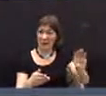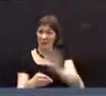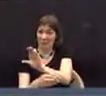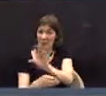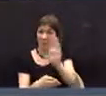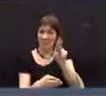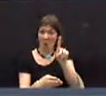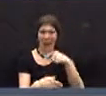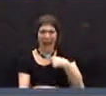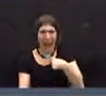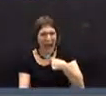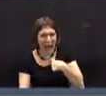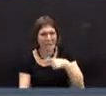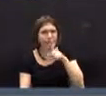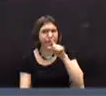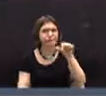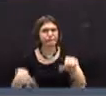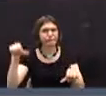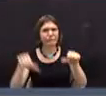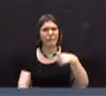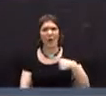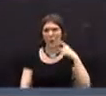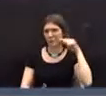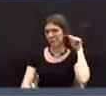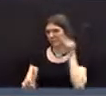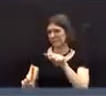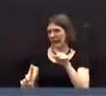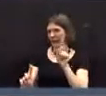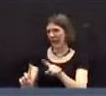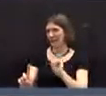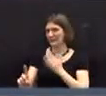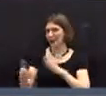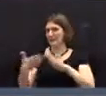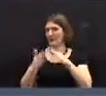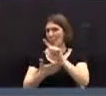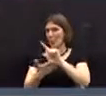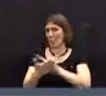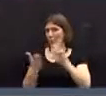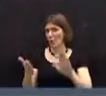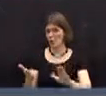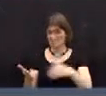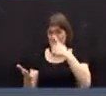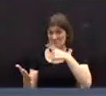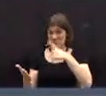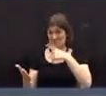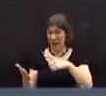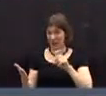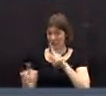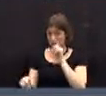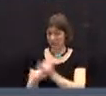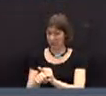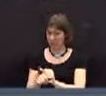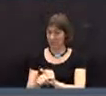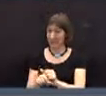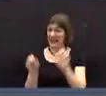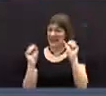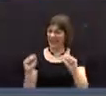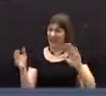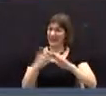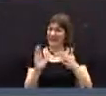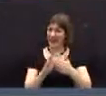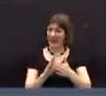question, what I would like to do is refer to, uh, Mr. Fisher as to whether we could even